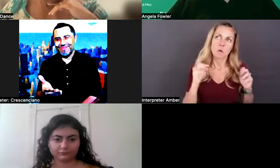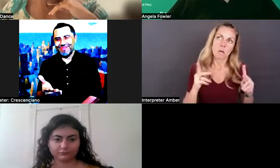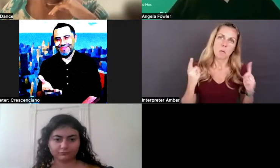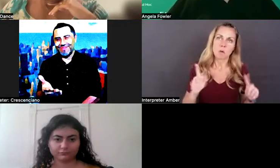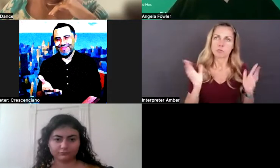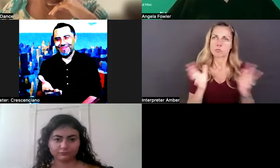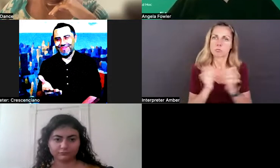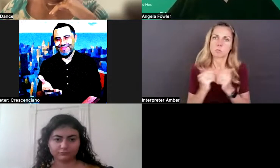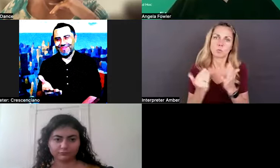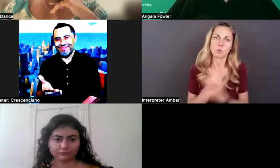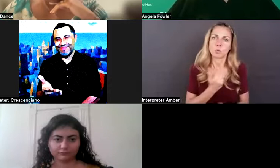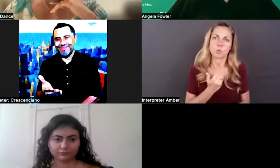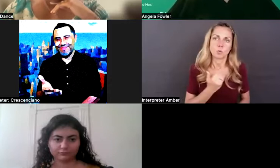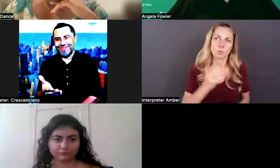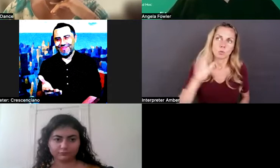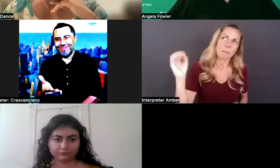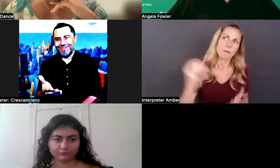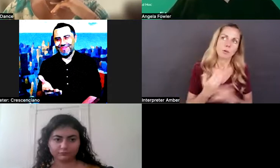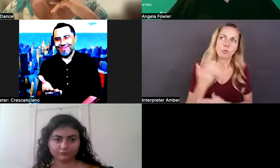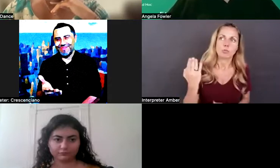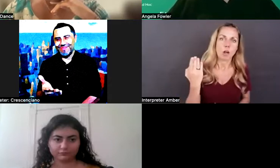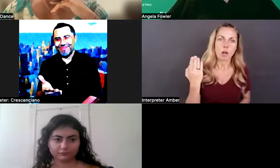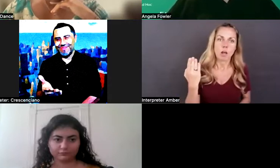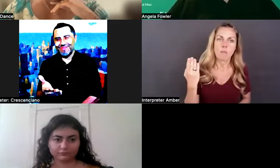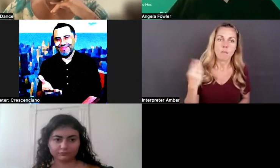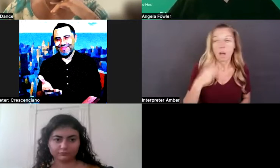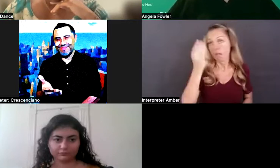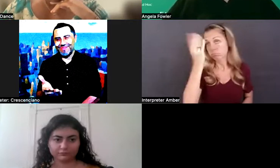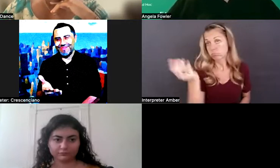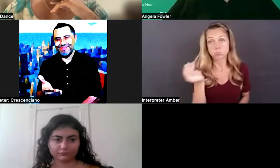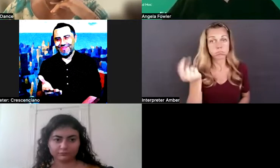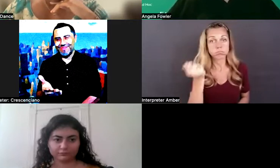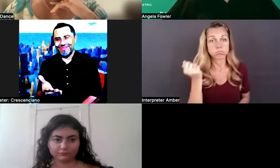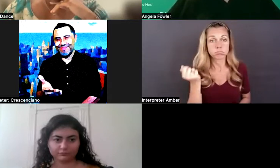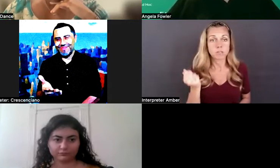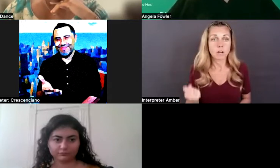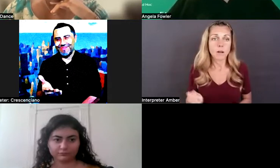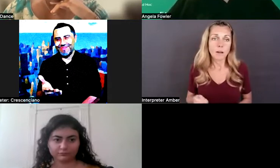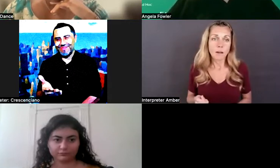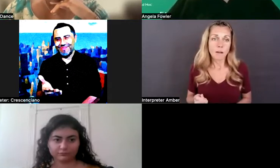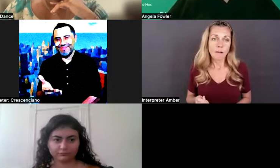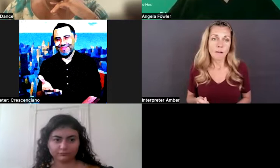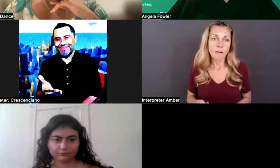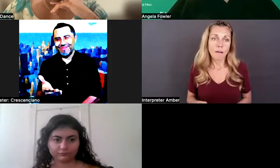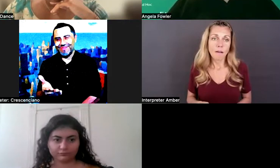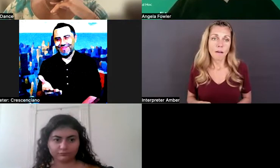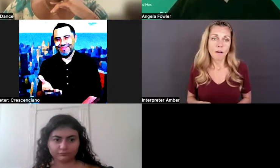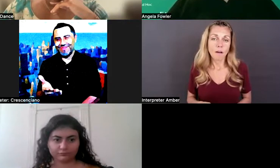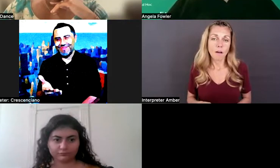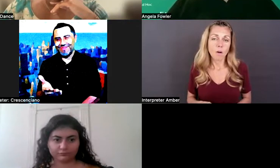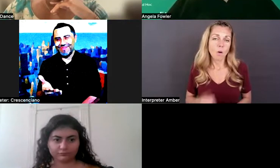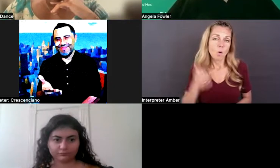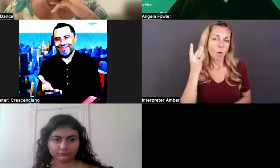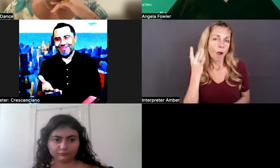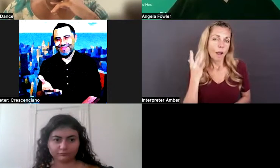I disclose right out the gate because, and I think of it in the context of saying, when you tell an